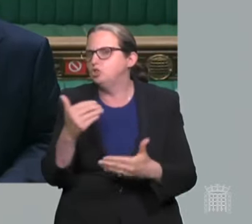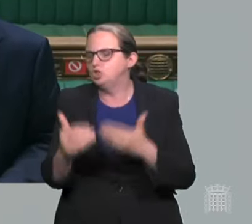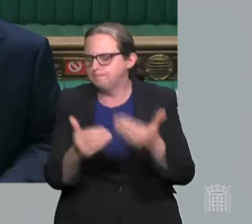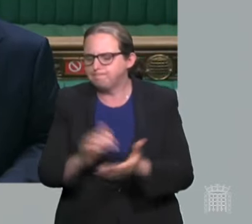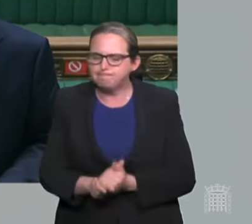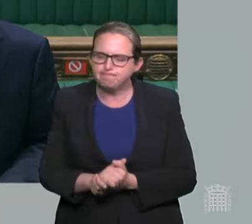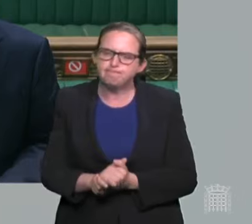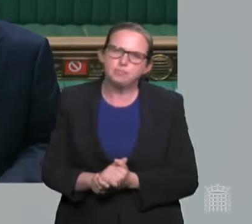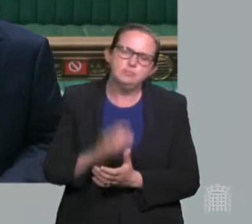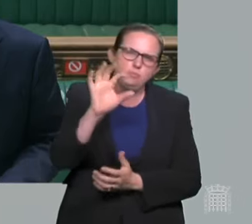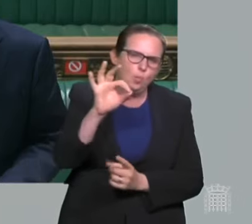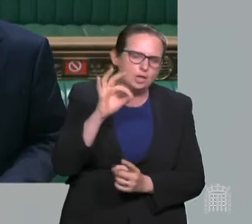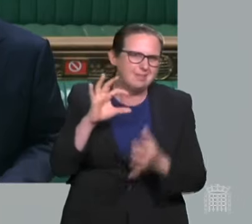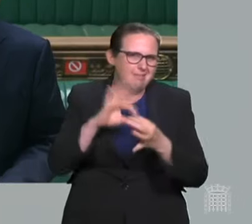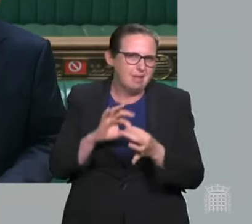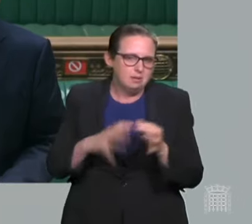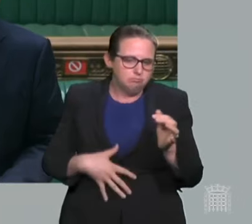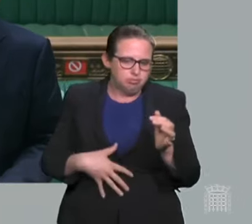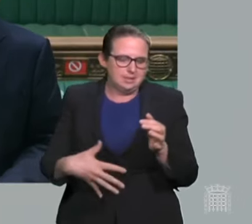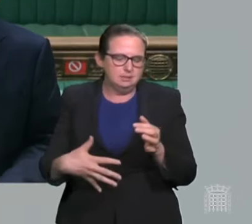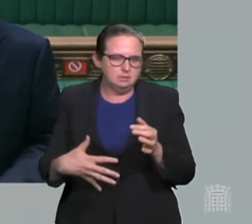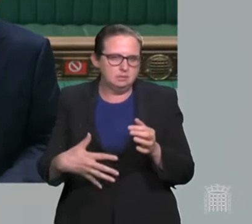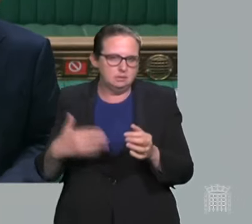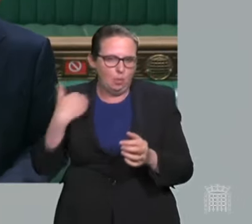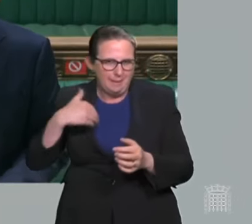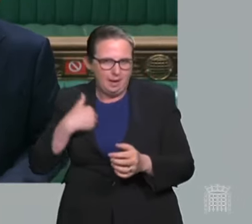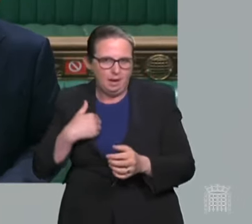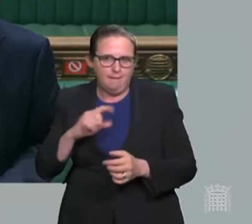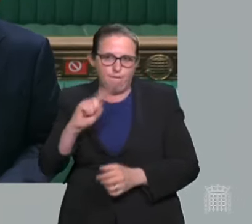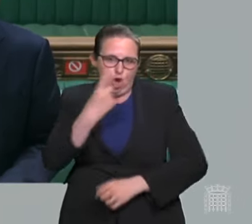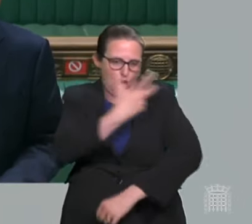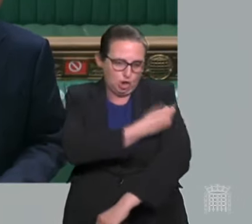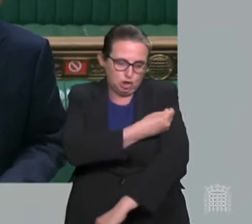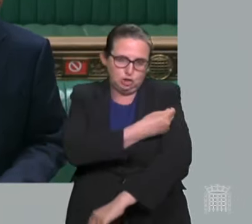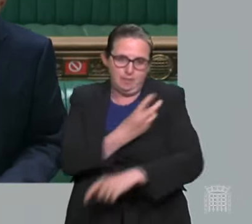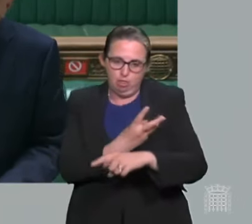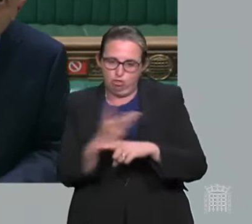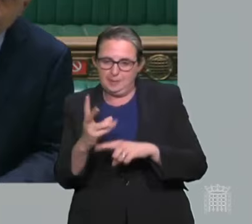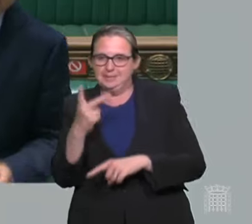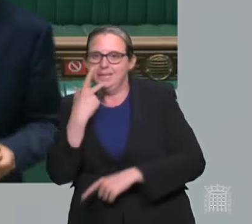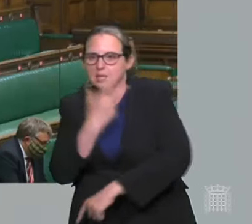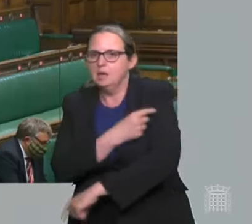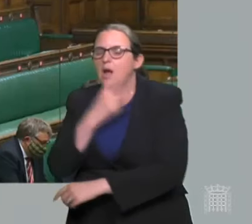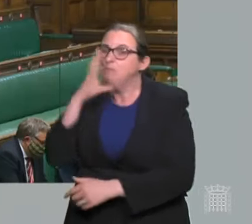regards to her question on the second dose for pregnant women, I will have to take advice on that.